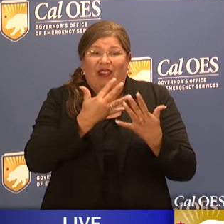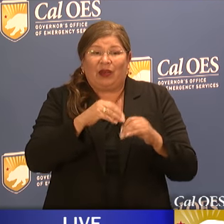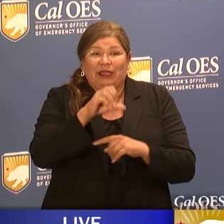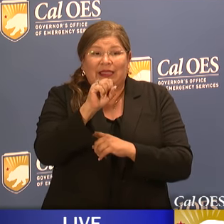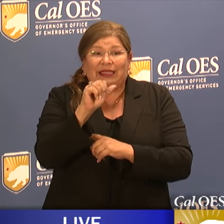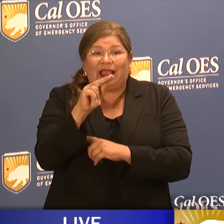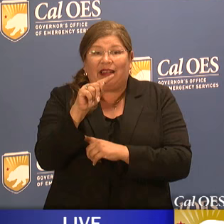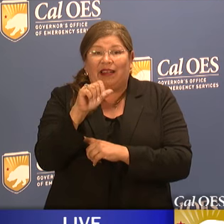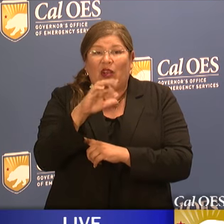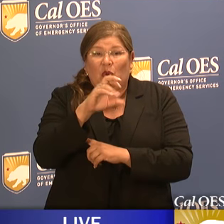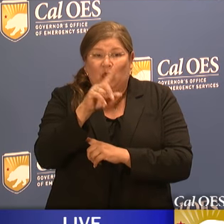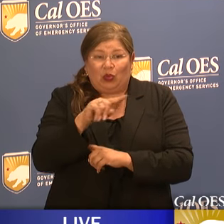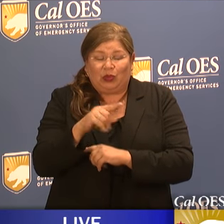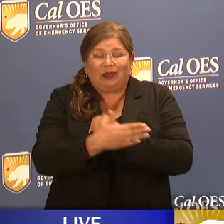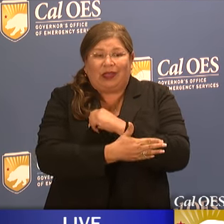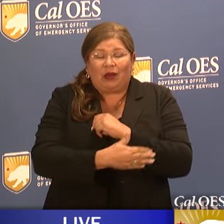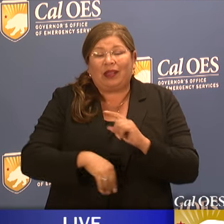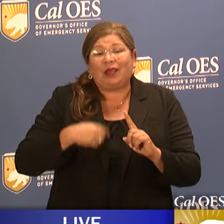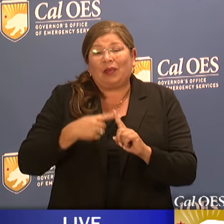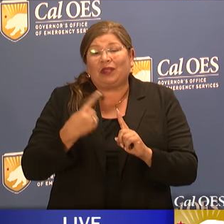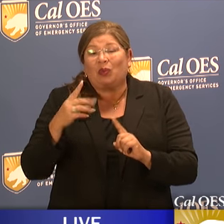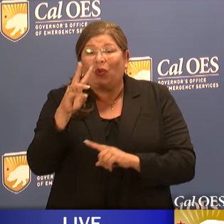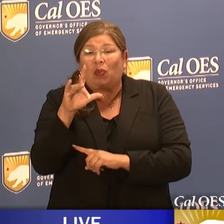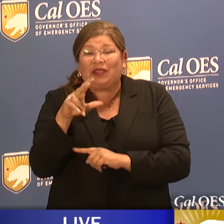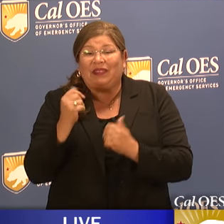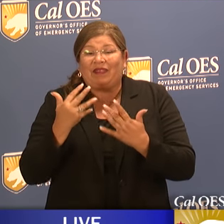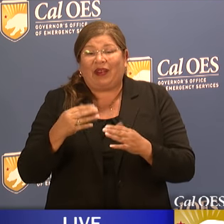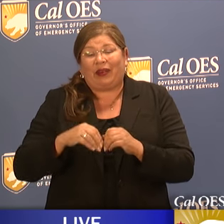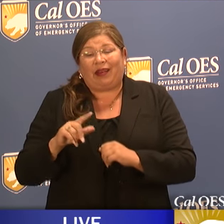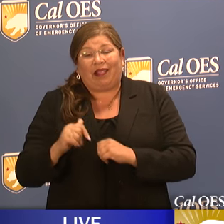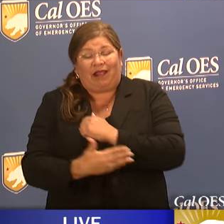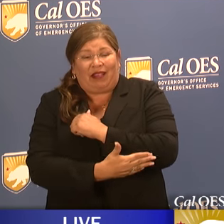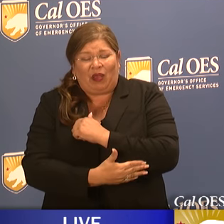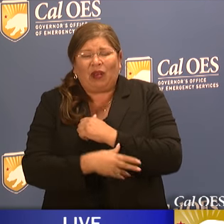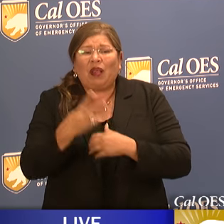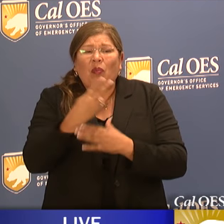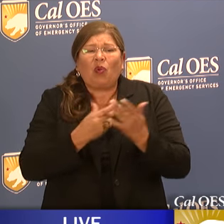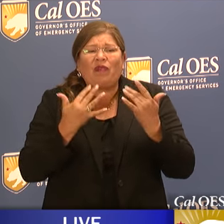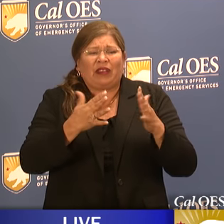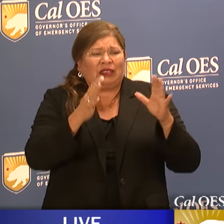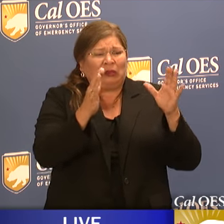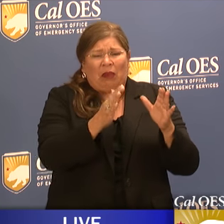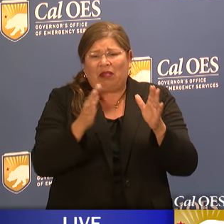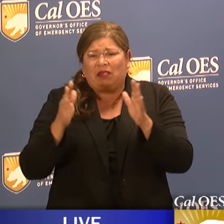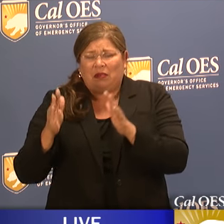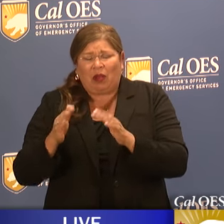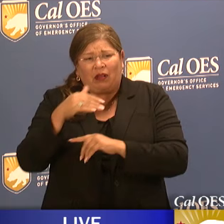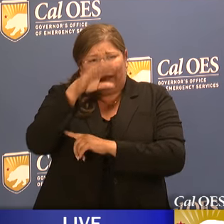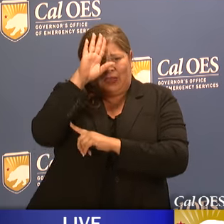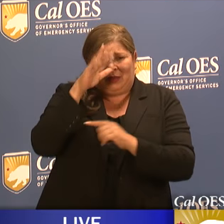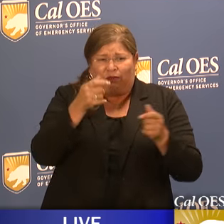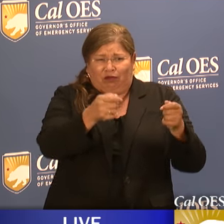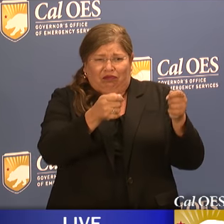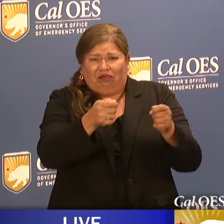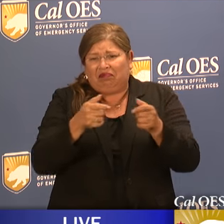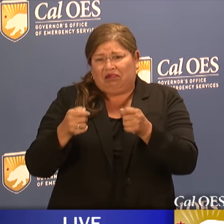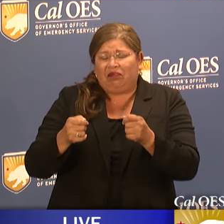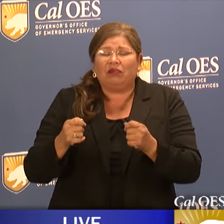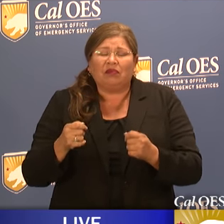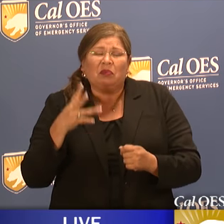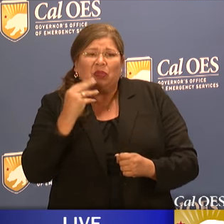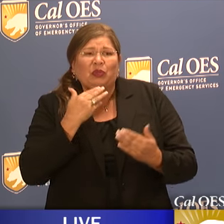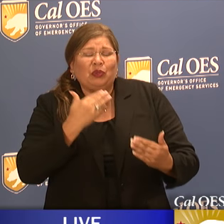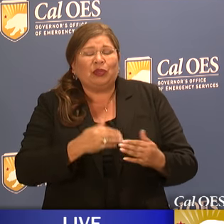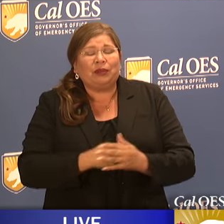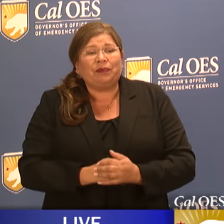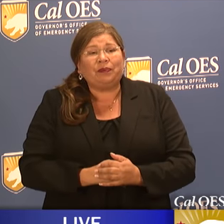Fire in Los Angeles County. Both of those relatively small for the time being and fire crews are able to stay on top of them. We are now